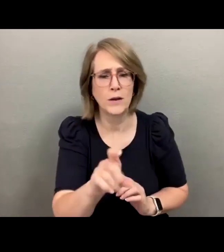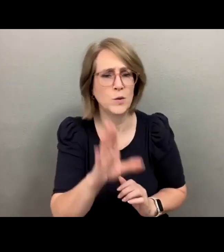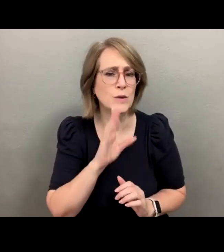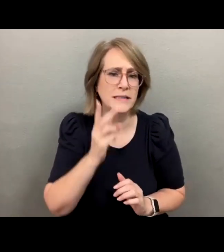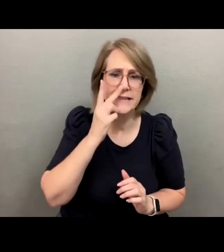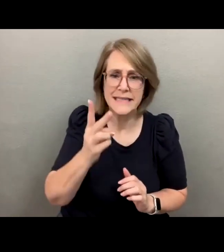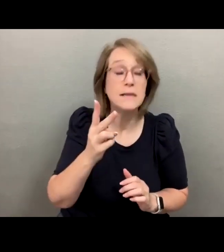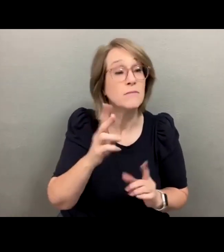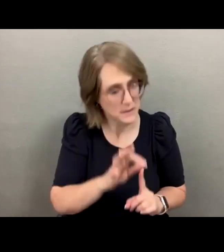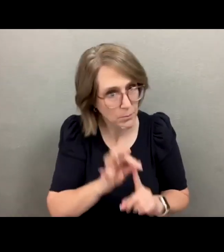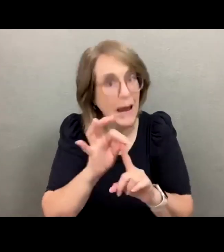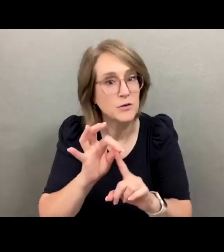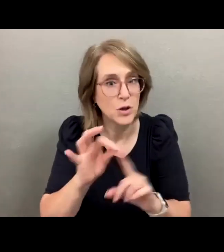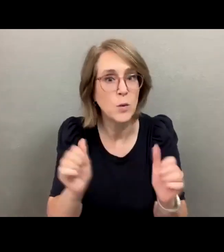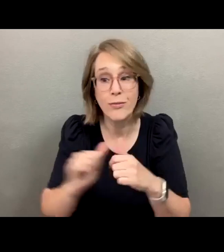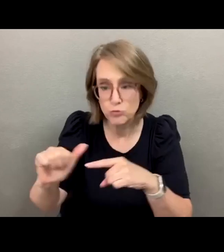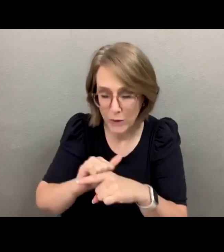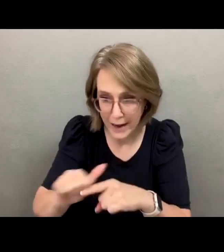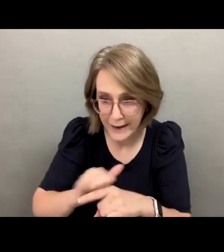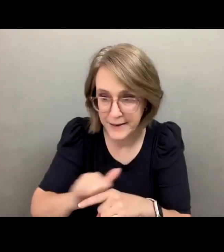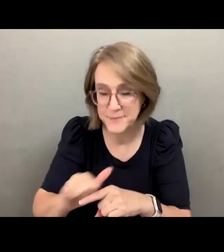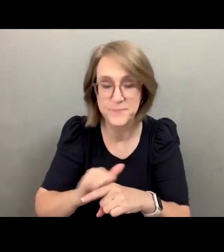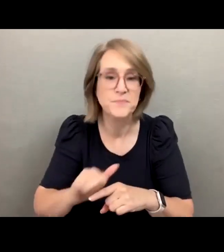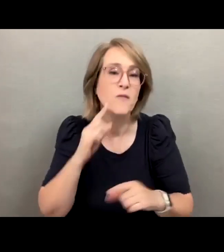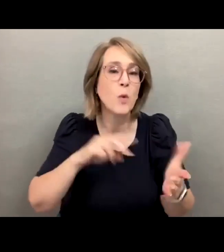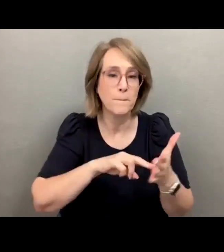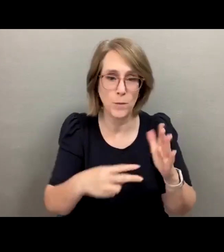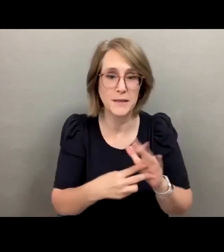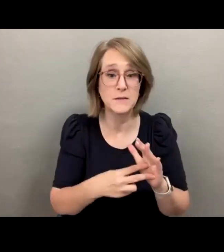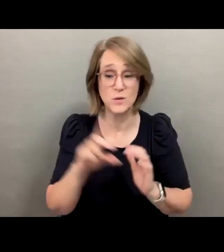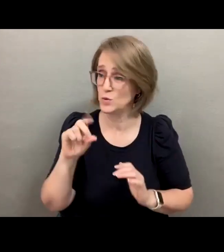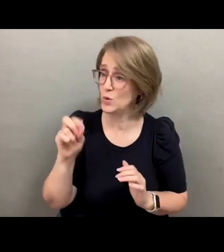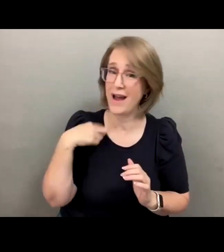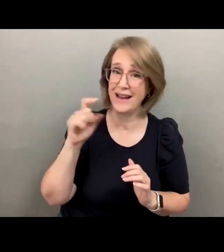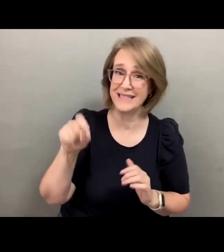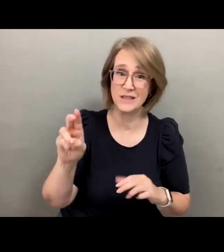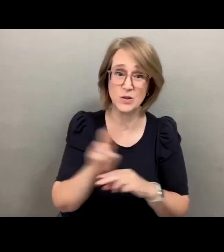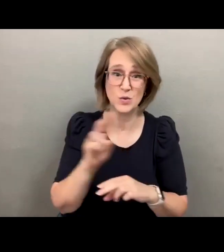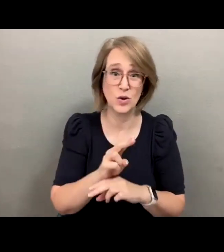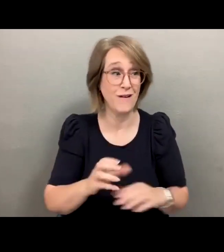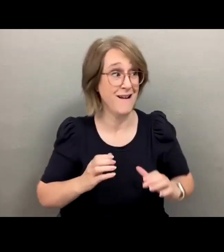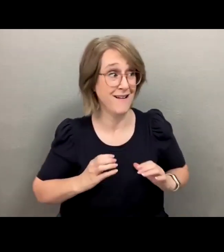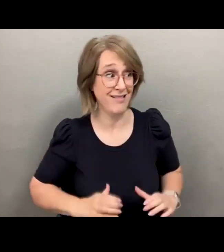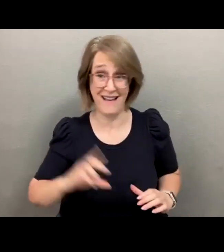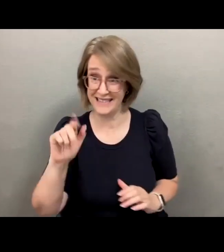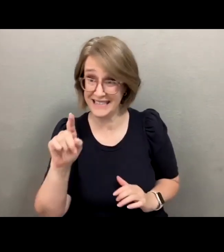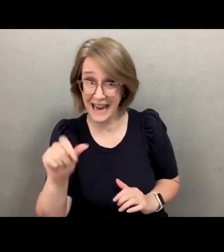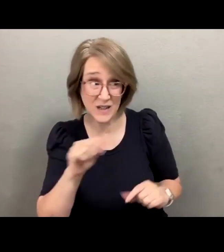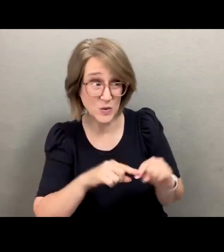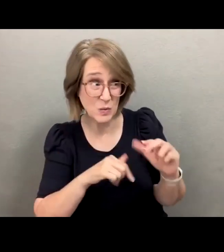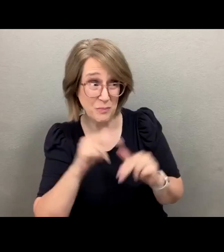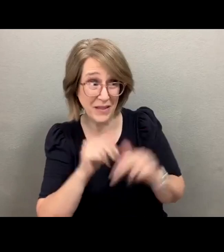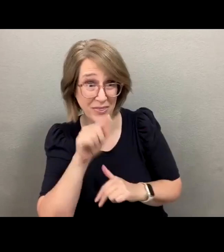is, especially around training purposes as well, do you need to use client data to build these tools out?